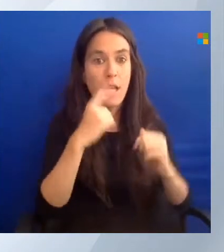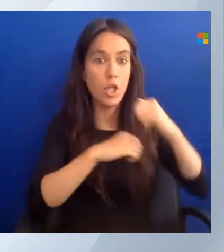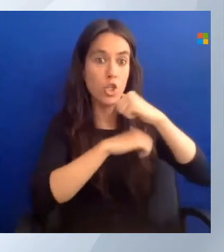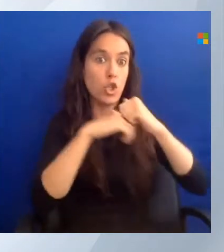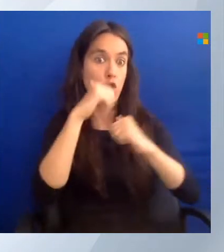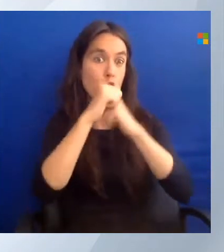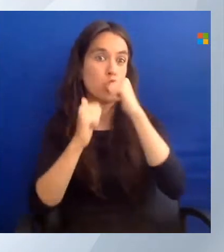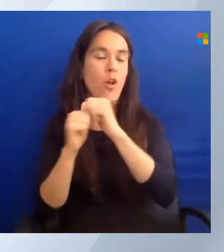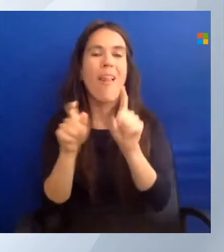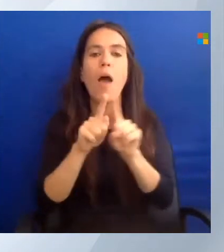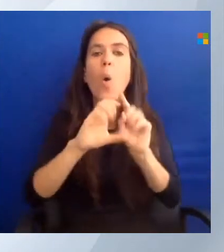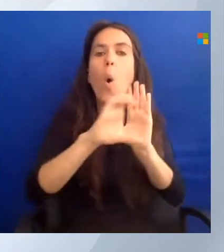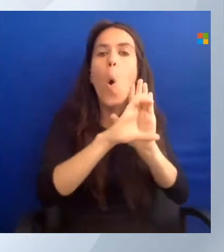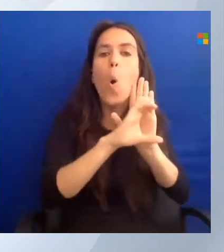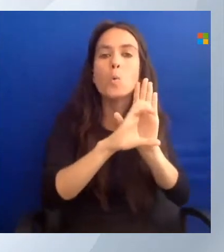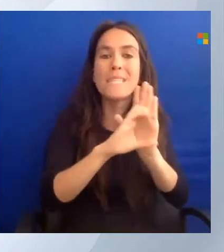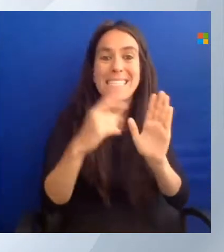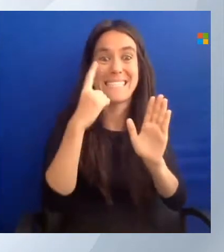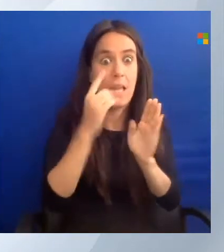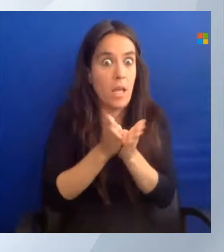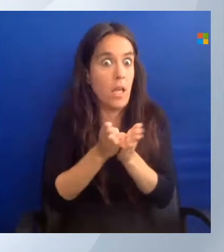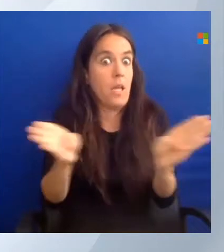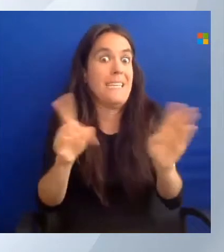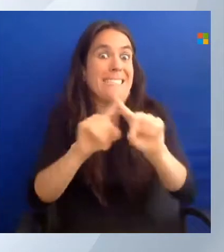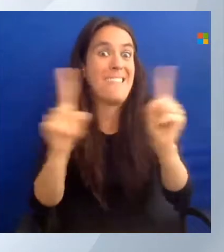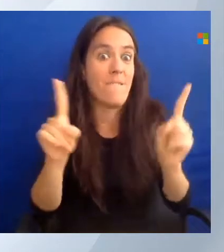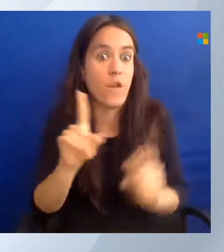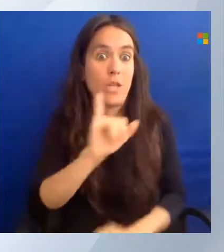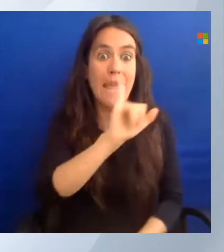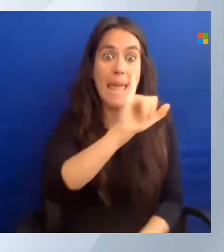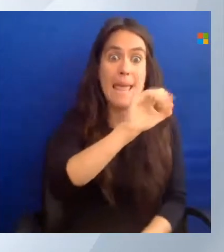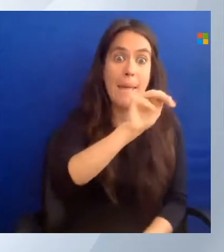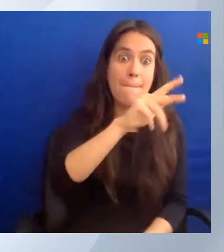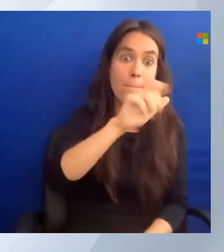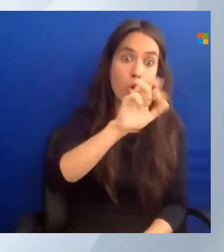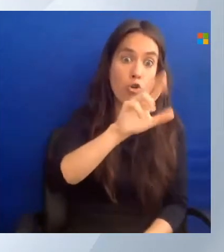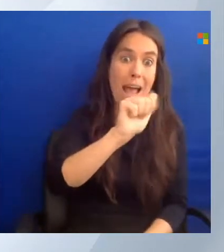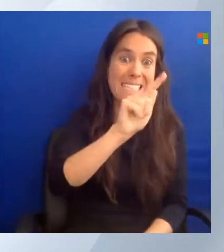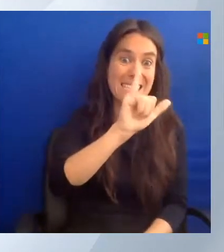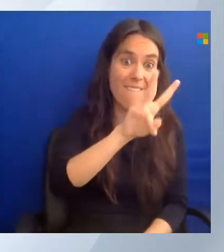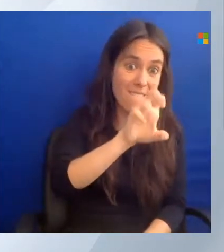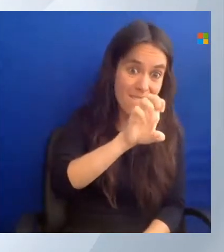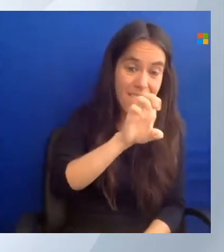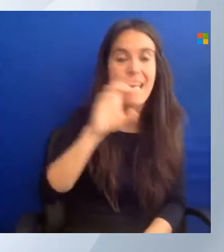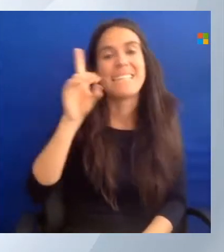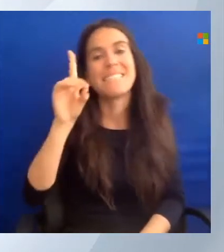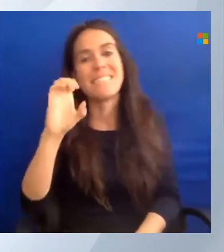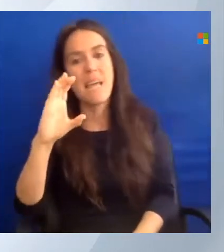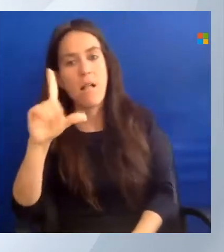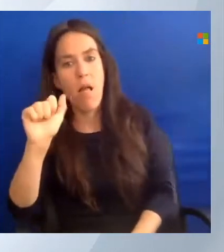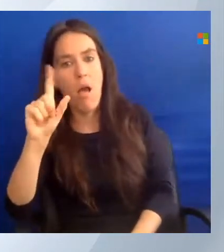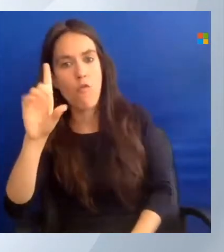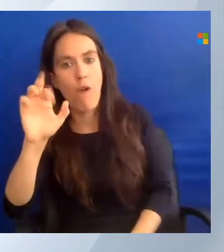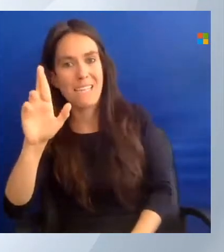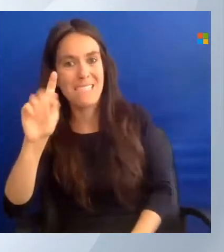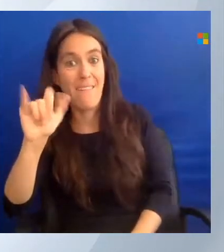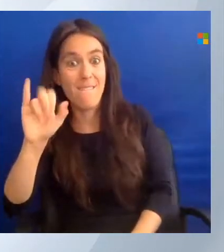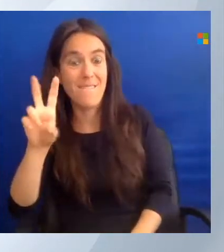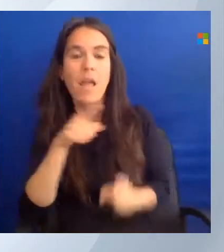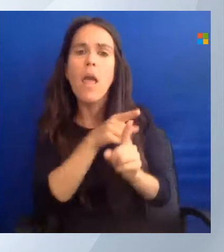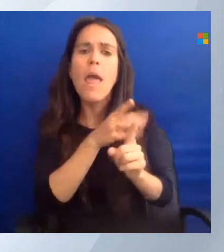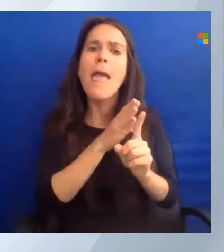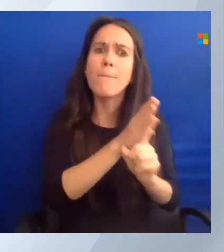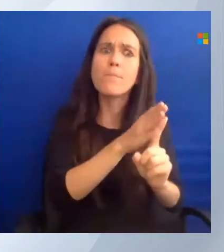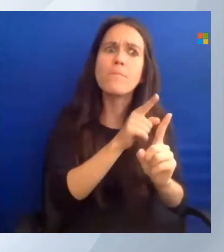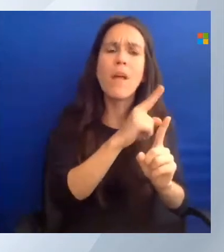between imperative and declarative code. Where imperative describes how you get to your